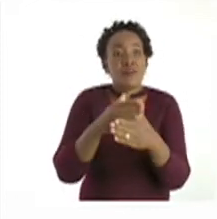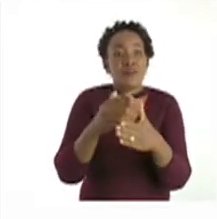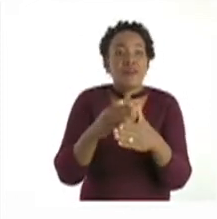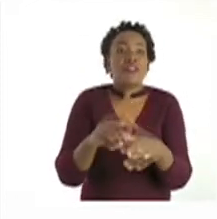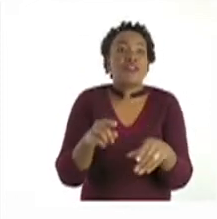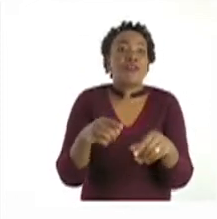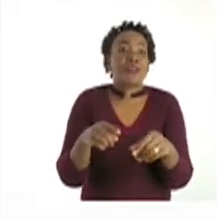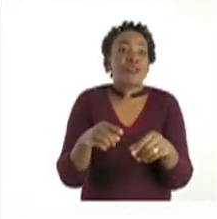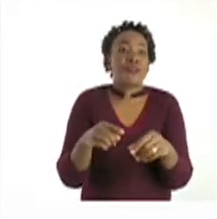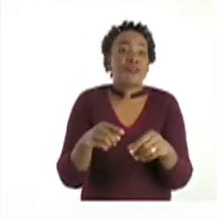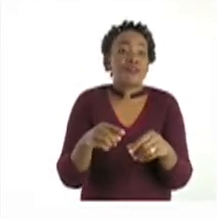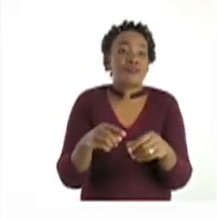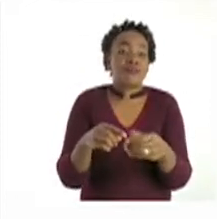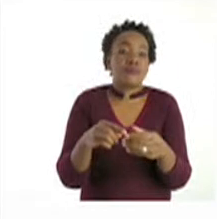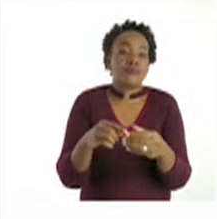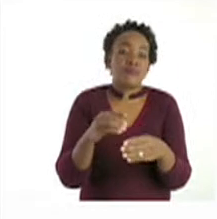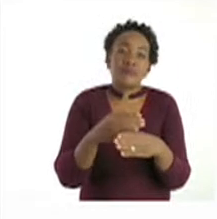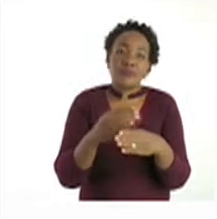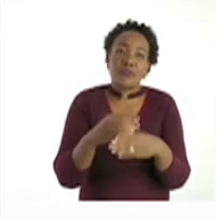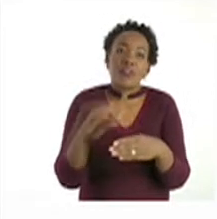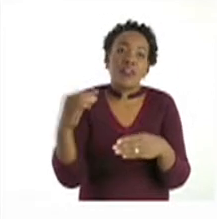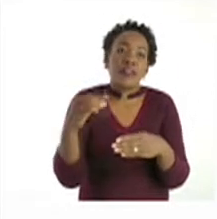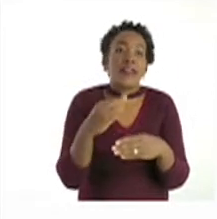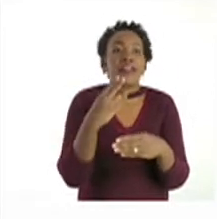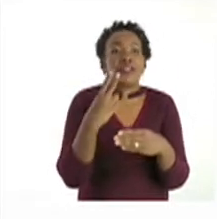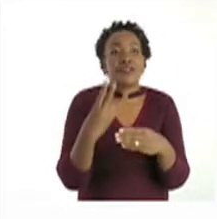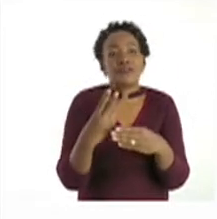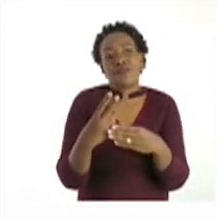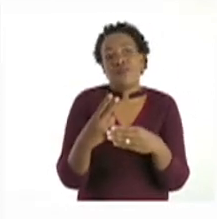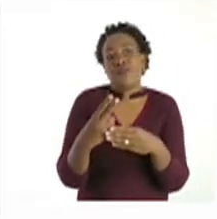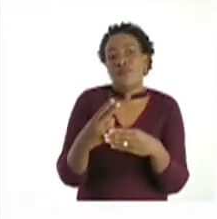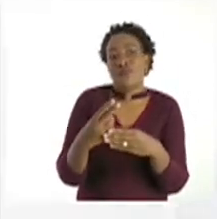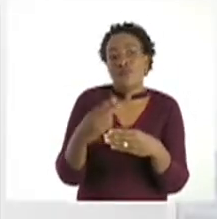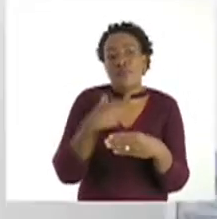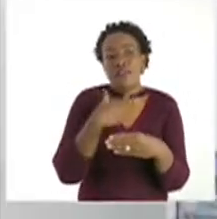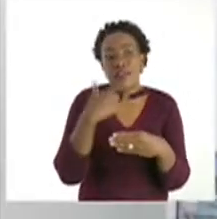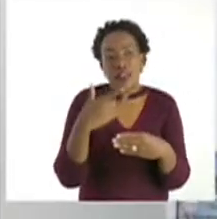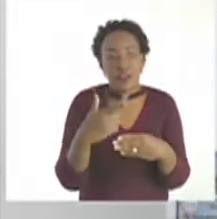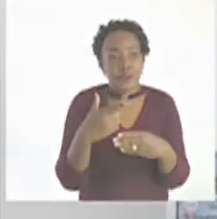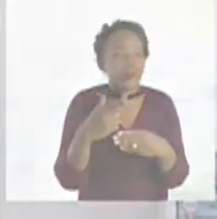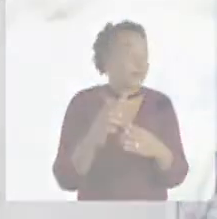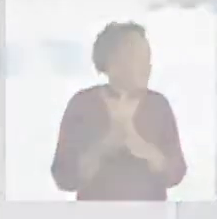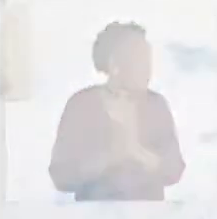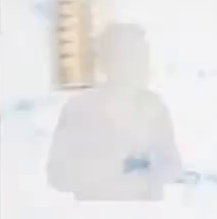on page 8, grade 2s. Thank you very much.